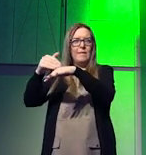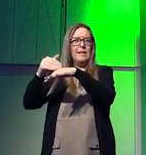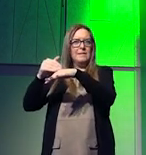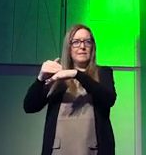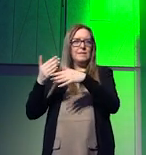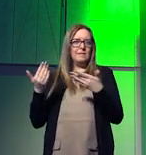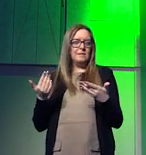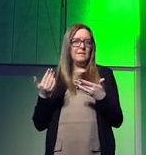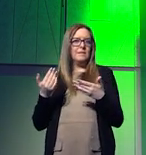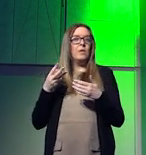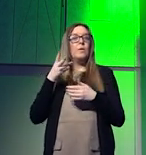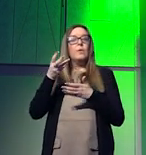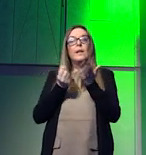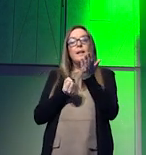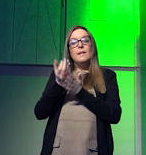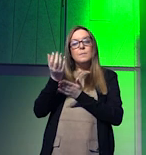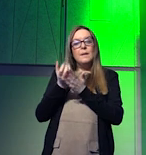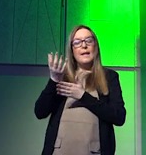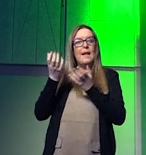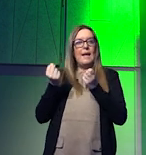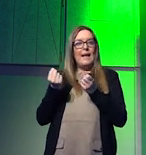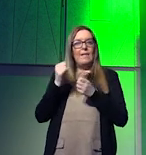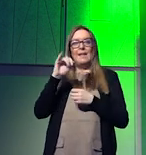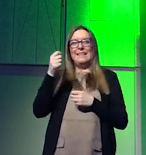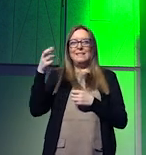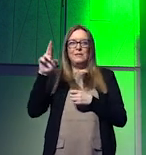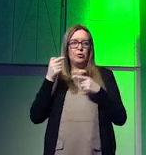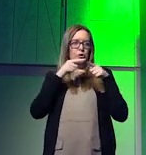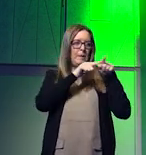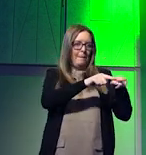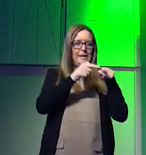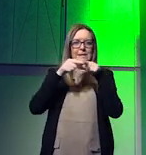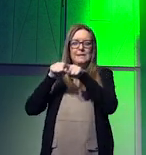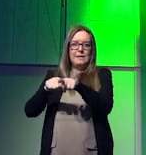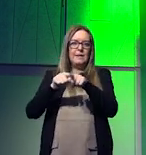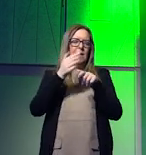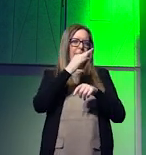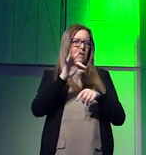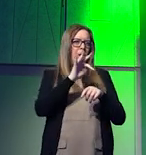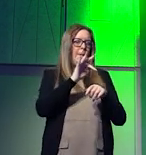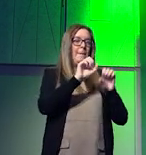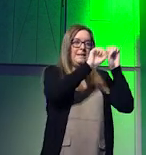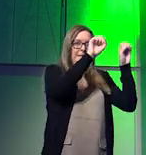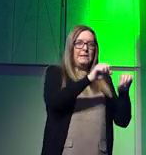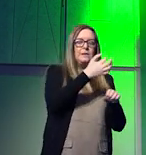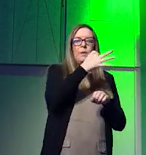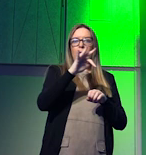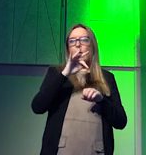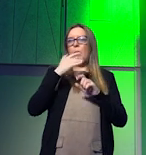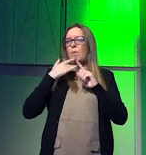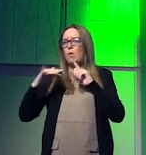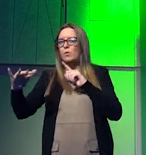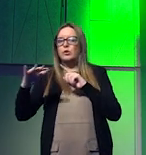essentially explains that there are ecological interdependencies between the poles the amok system and the oceans the amazon